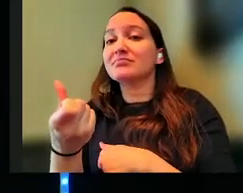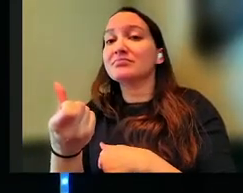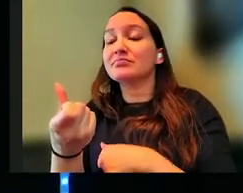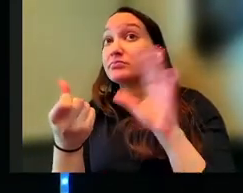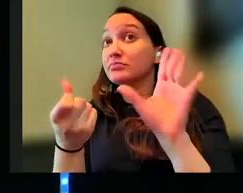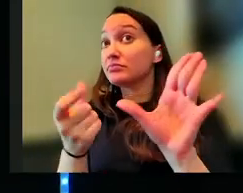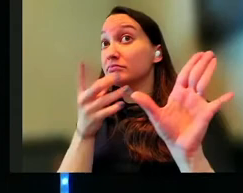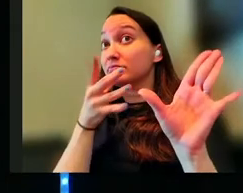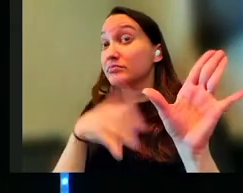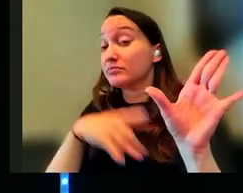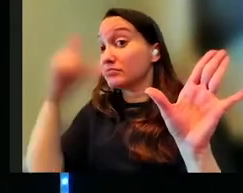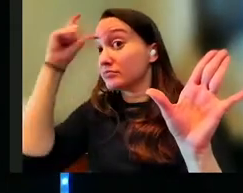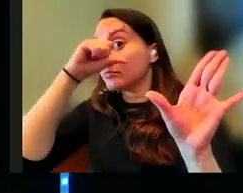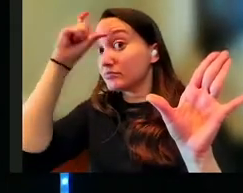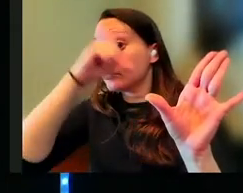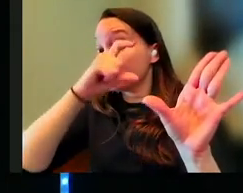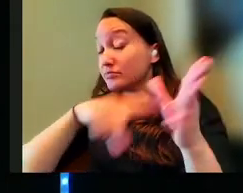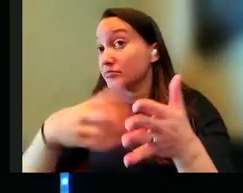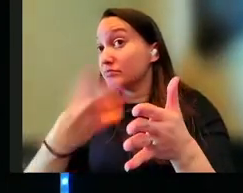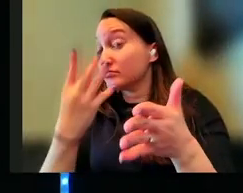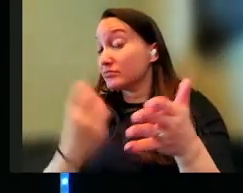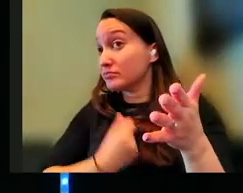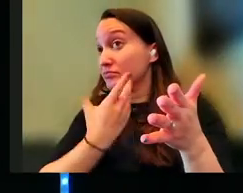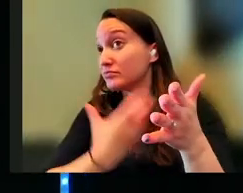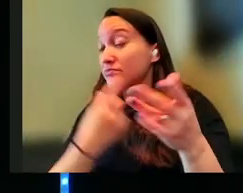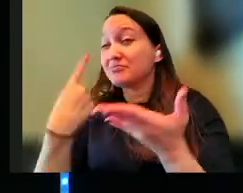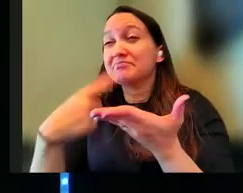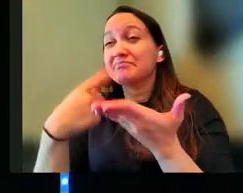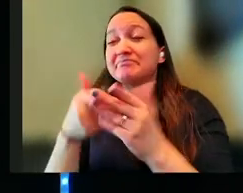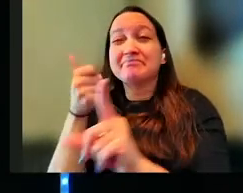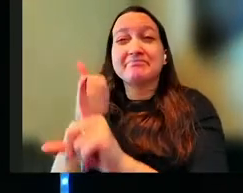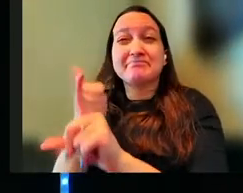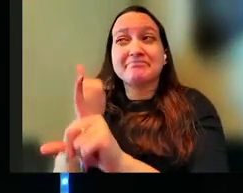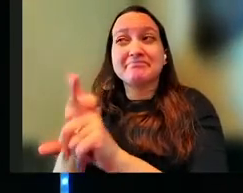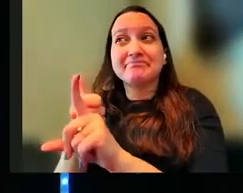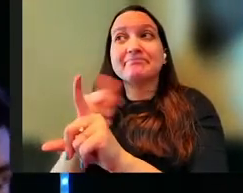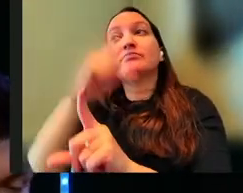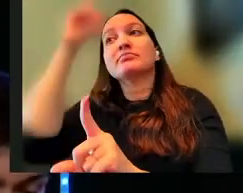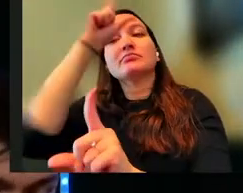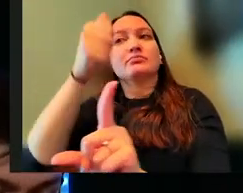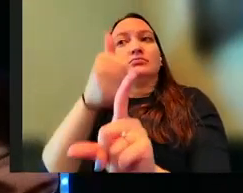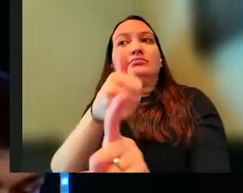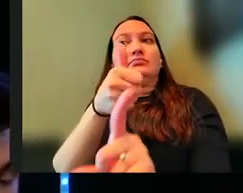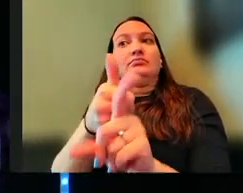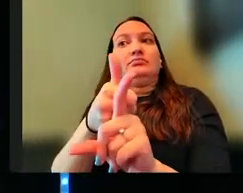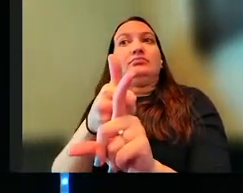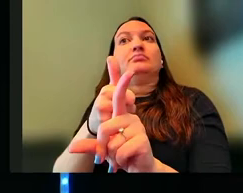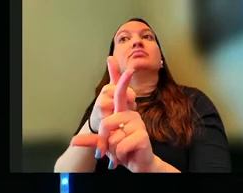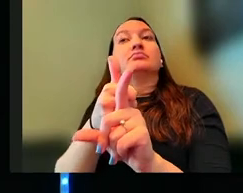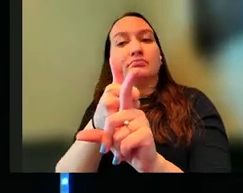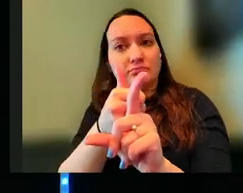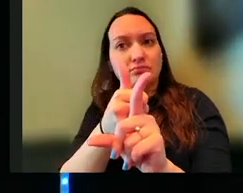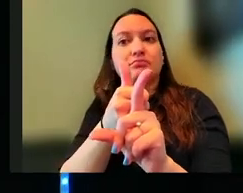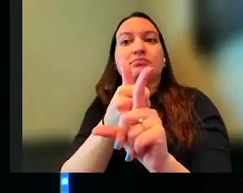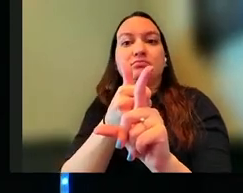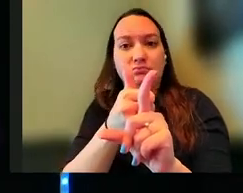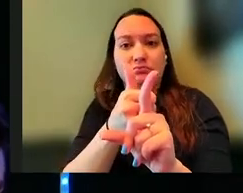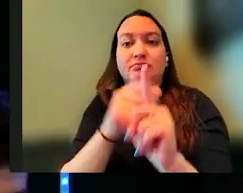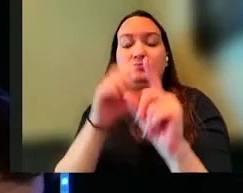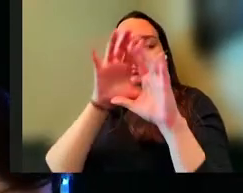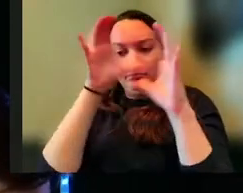Lady Wisdom, again, in one of her four poems, talking about herself, talking about wisdom itself, and it's it being formed around